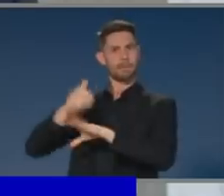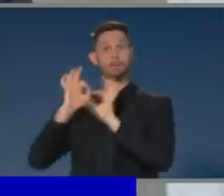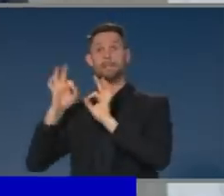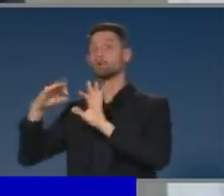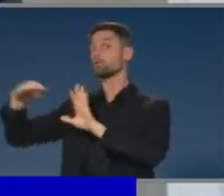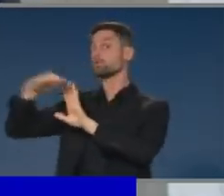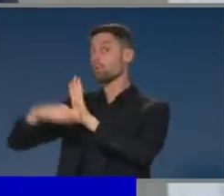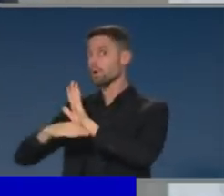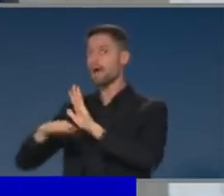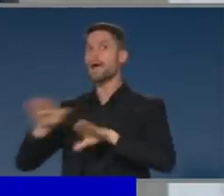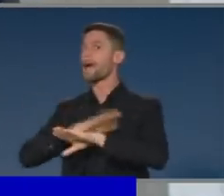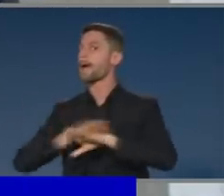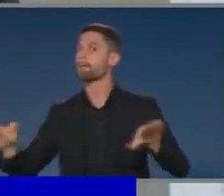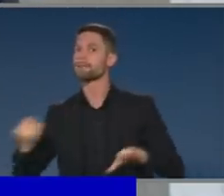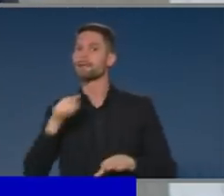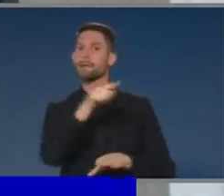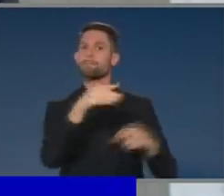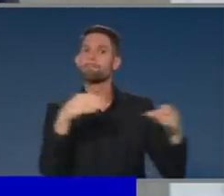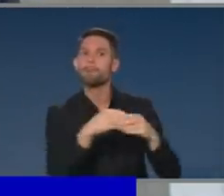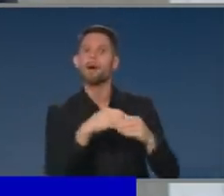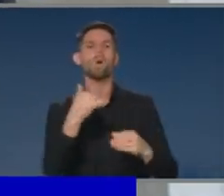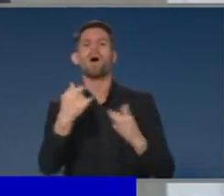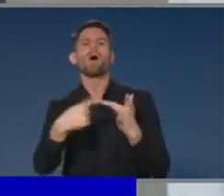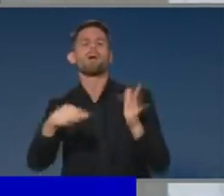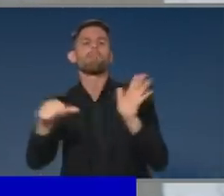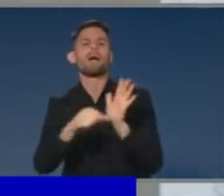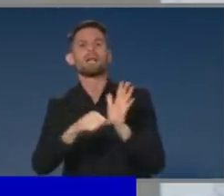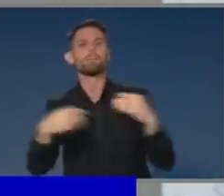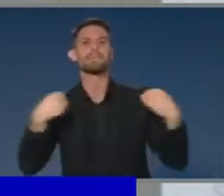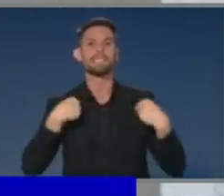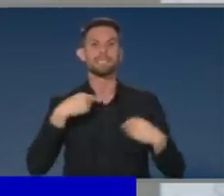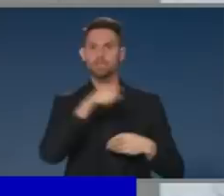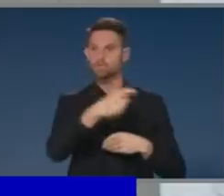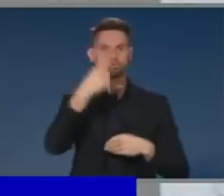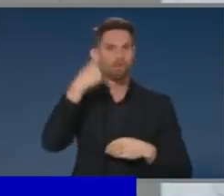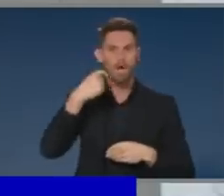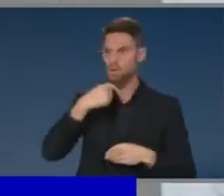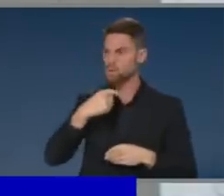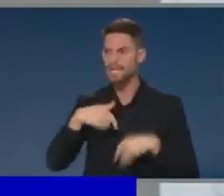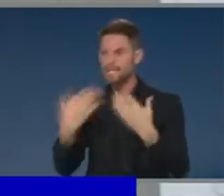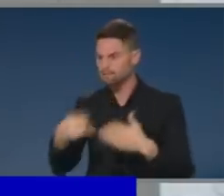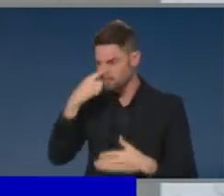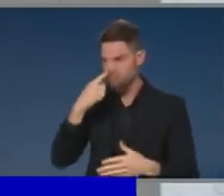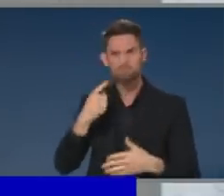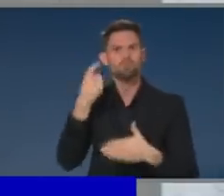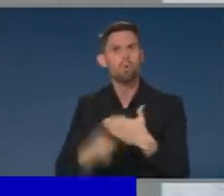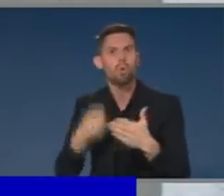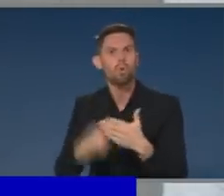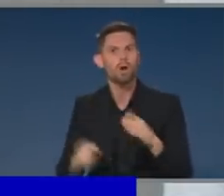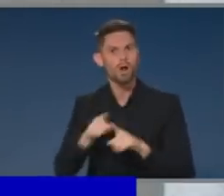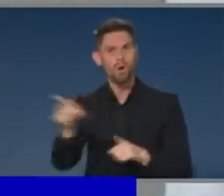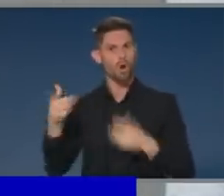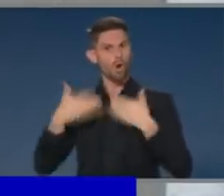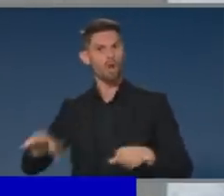actions by creditors and others against enterprises in relation to pursuing them and forcing them into